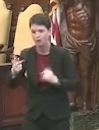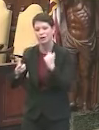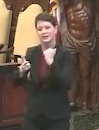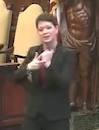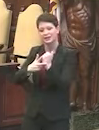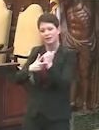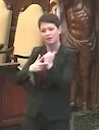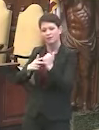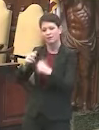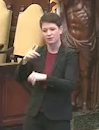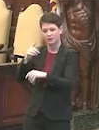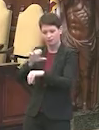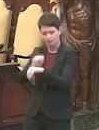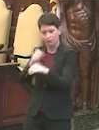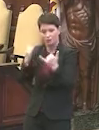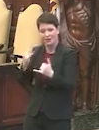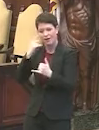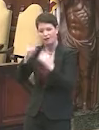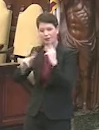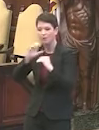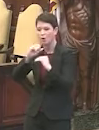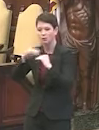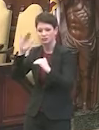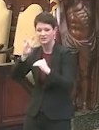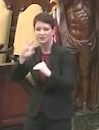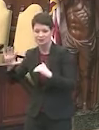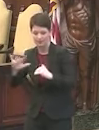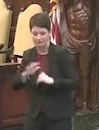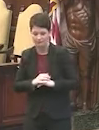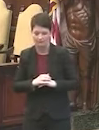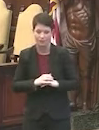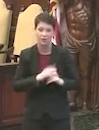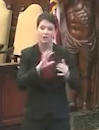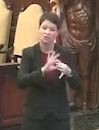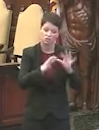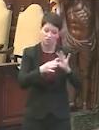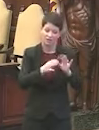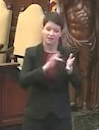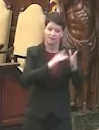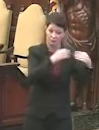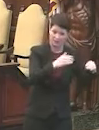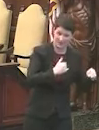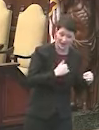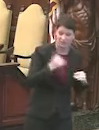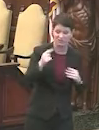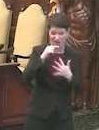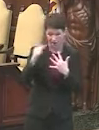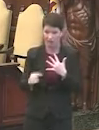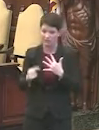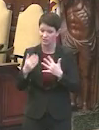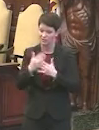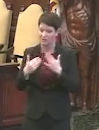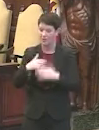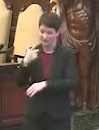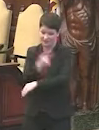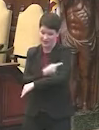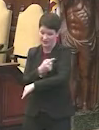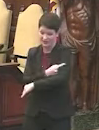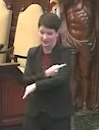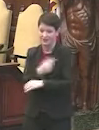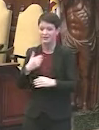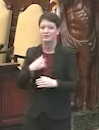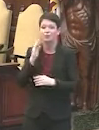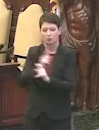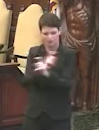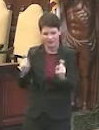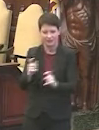slots for people over the age of 75. Now, in addition to those chain pharmacies, there are other pharmacies that are enrolled. Some of them have vaccine and some of them